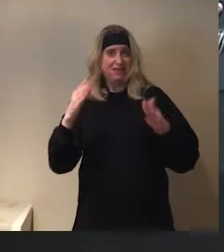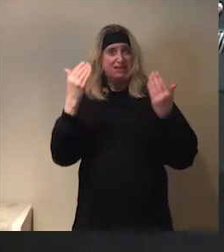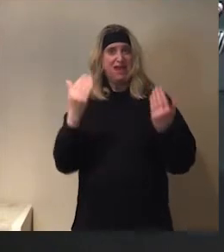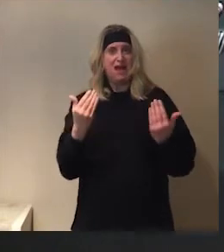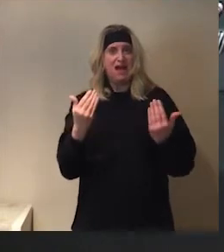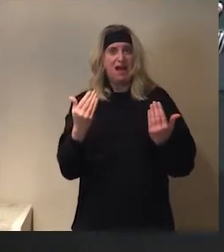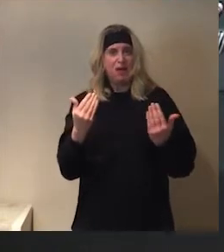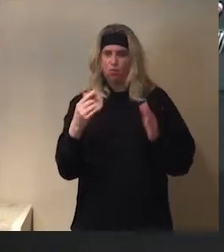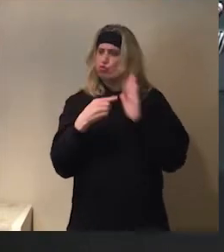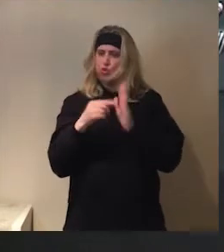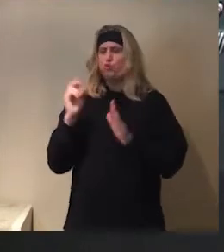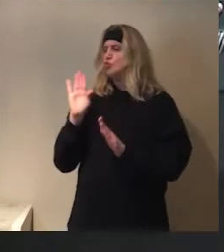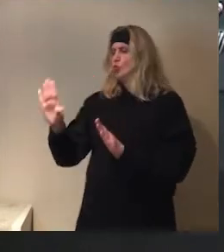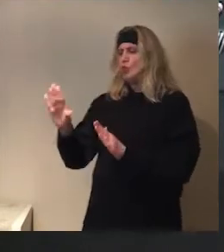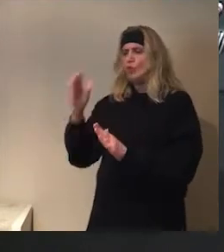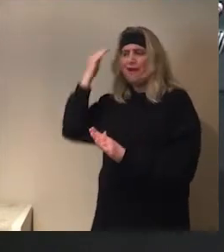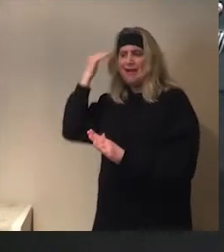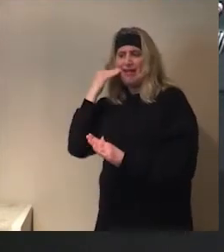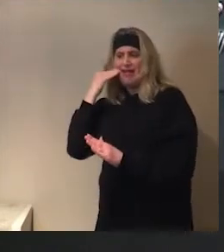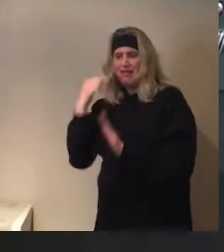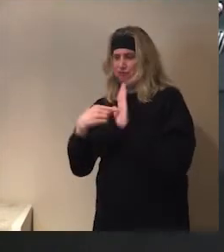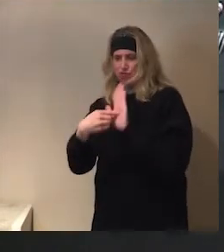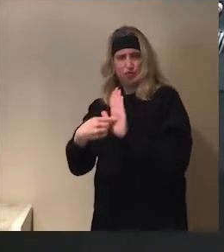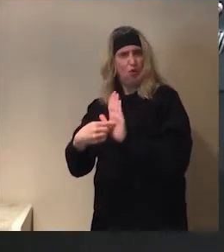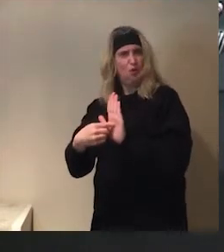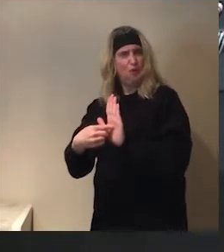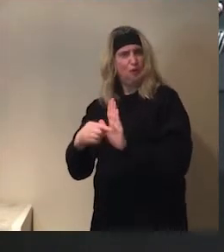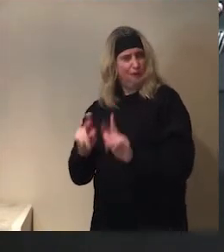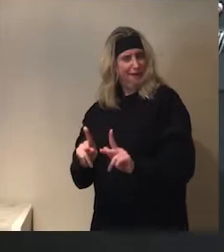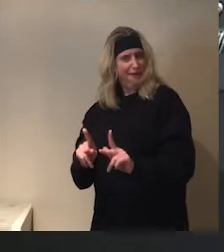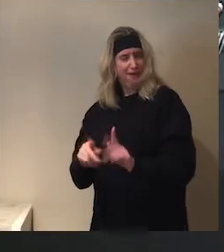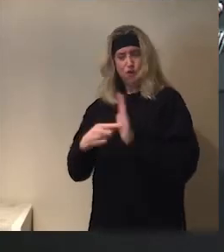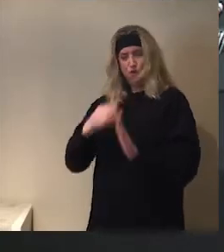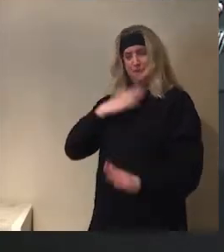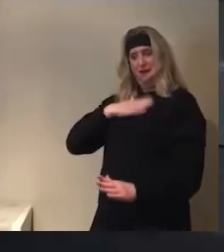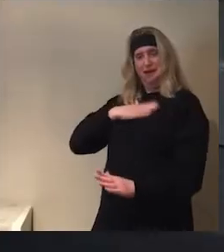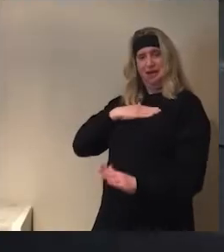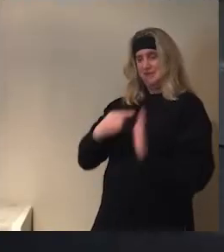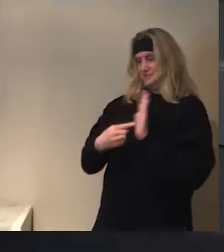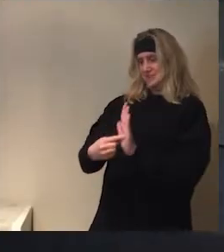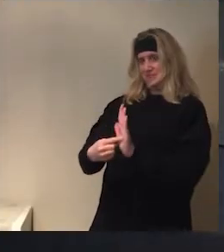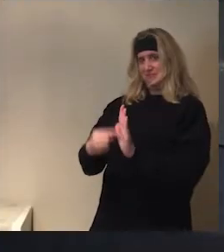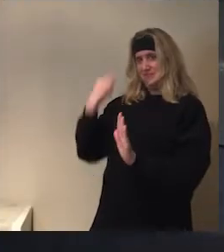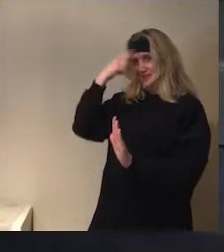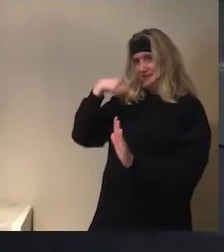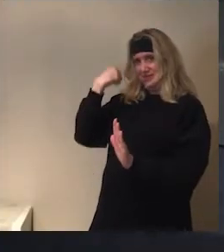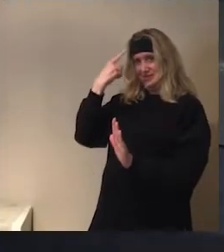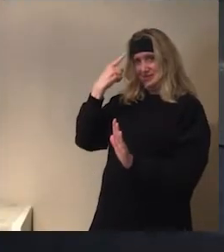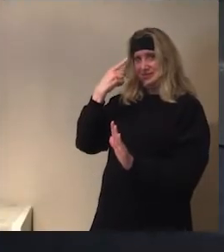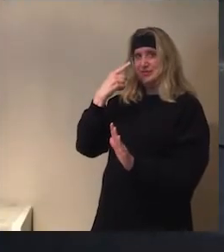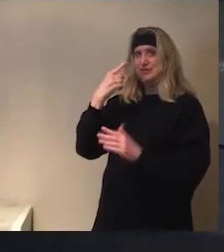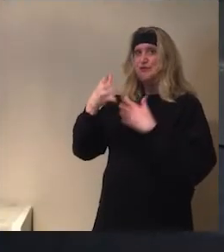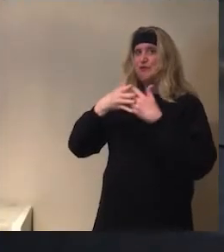Show us your head. Ta Okay. And I will show you mine. This is the head. The gray